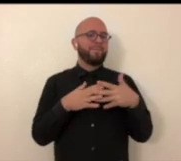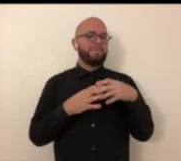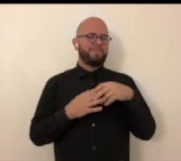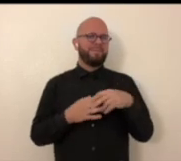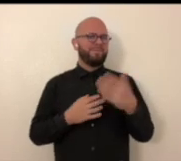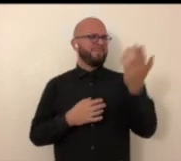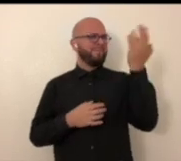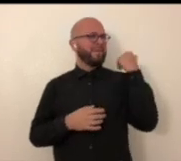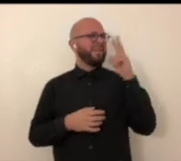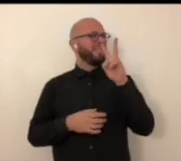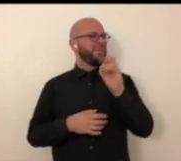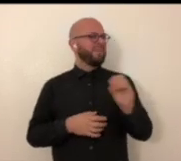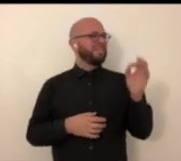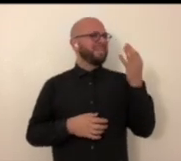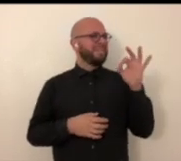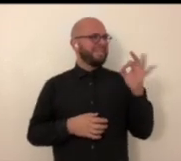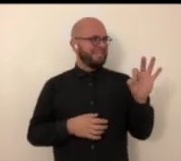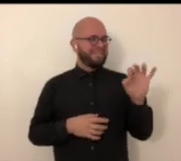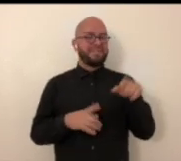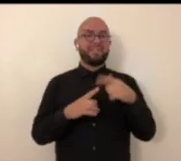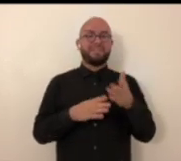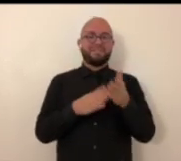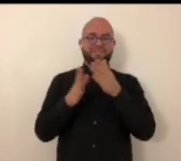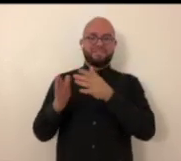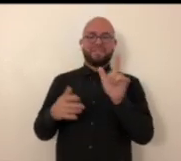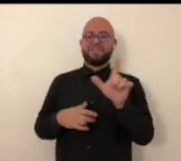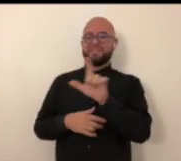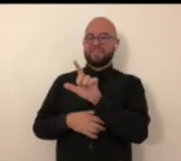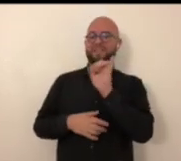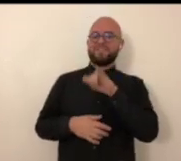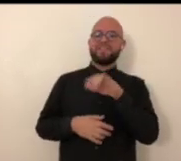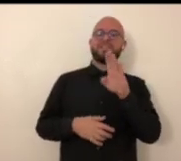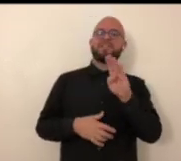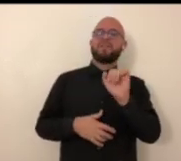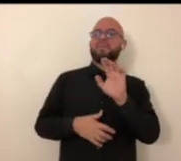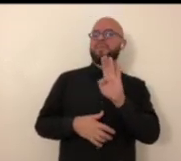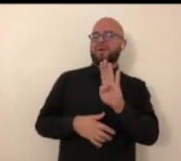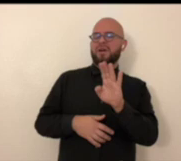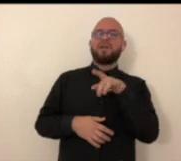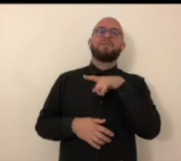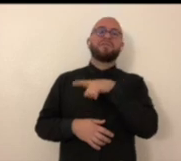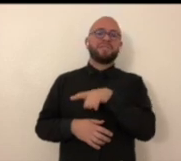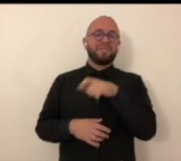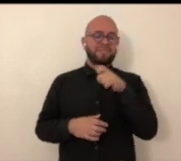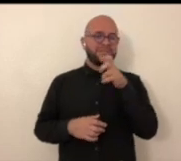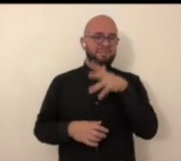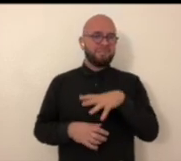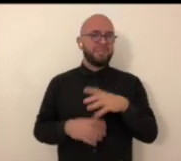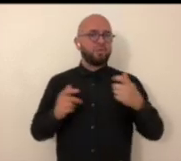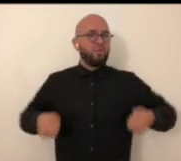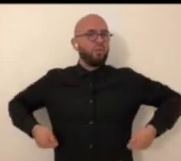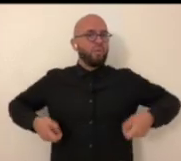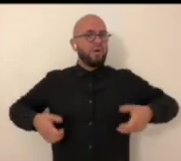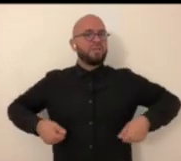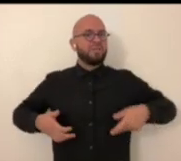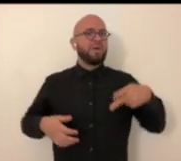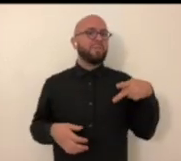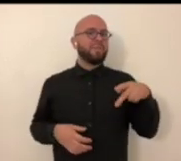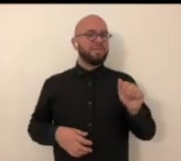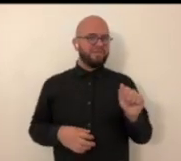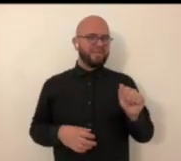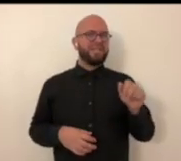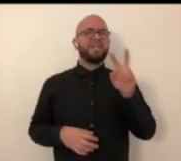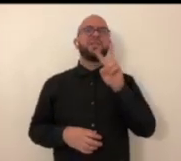was Ms. Wheelchair America. Nice. In 2019. And then on the left is Barb.